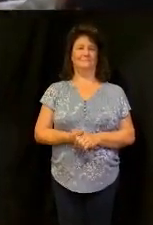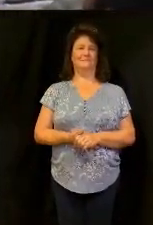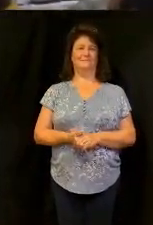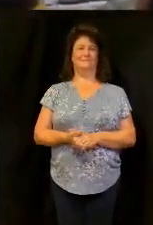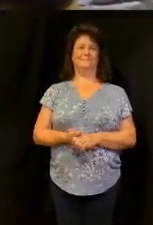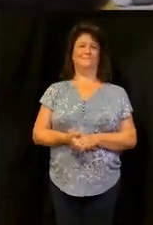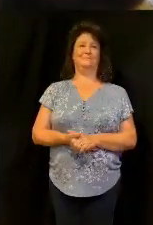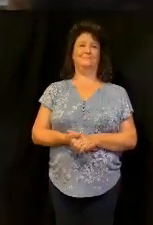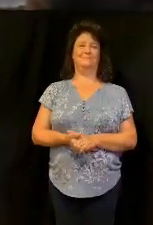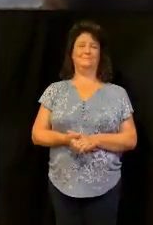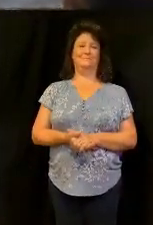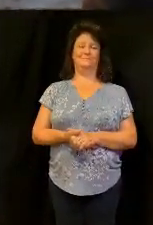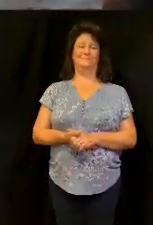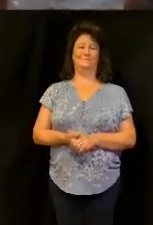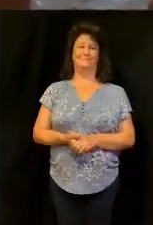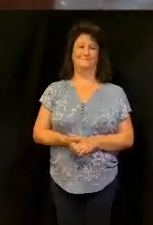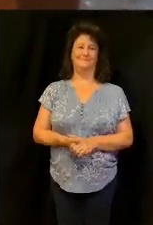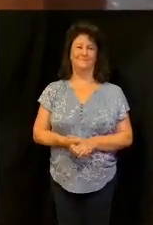but